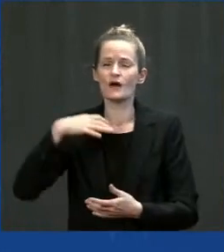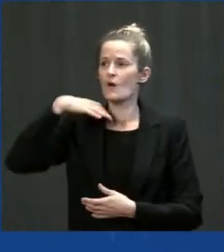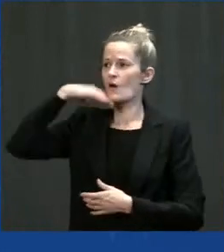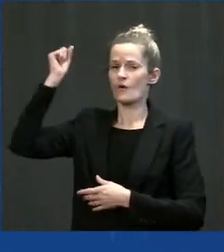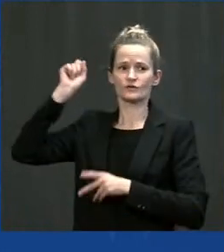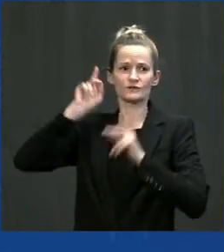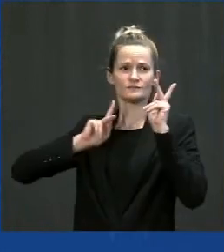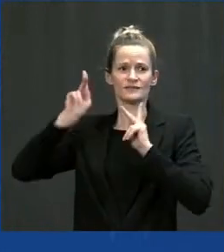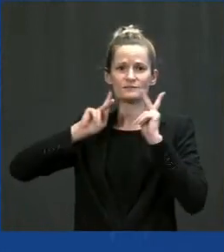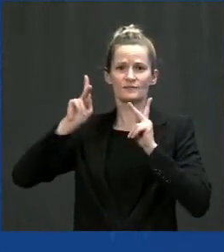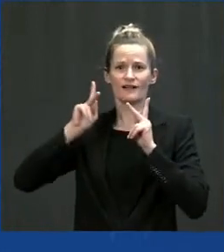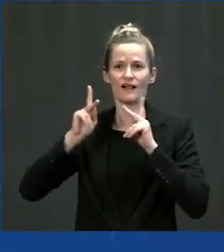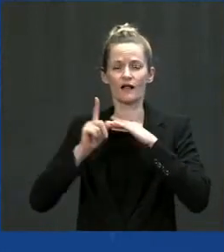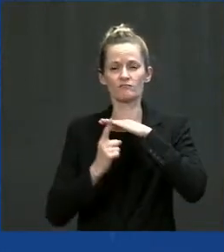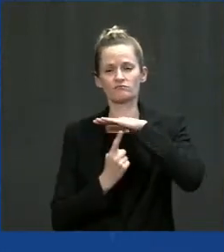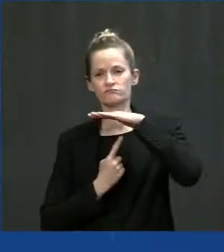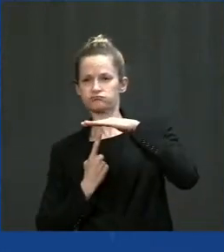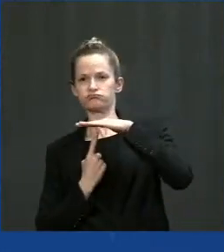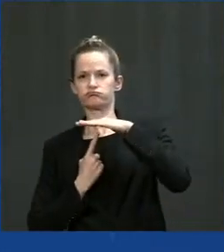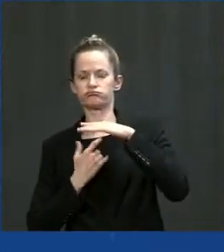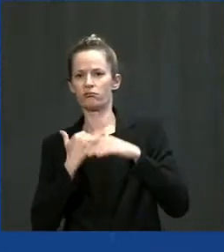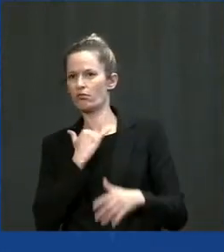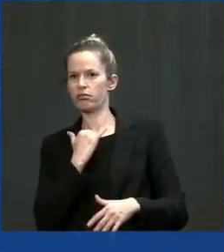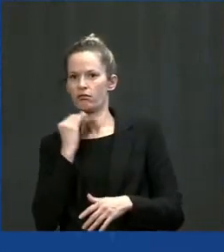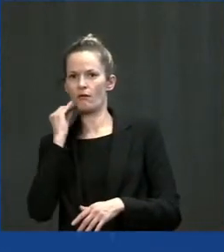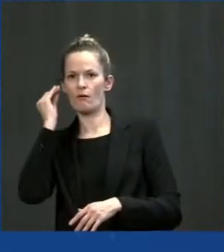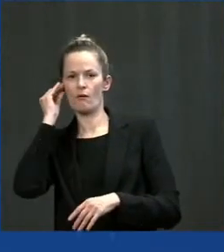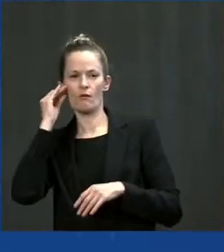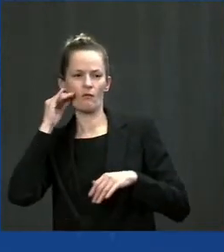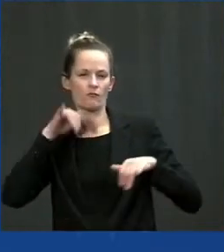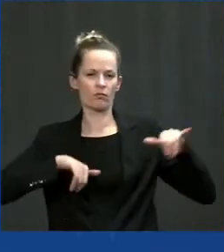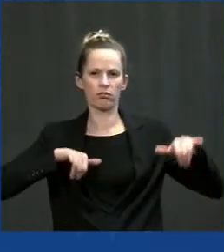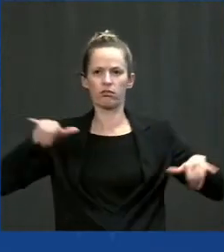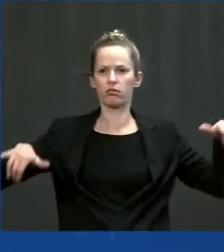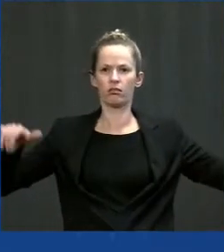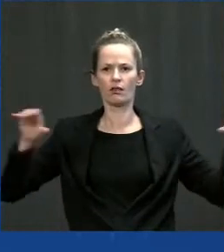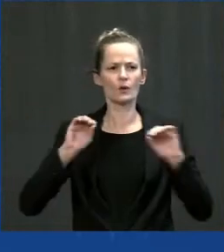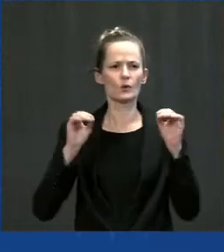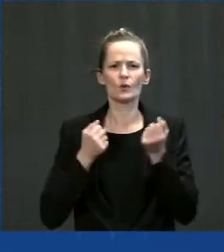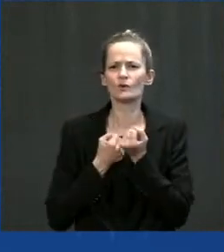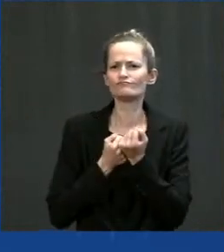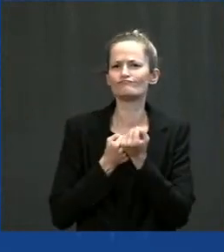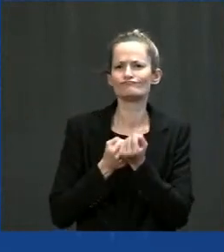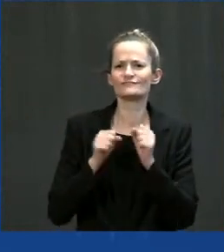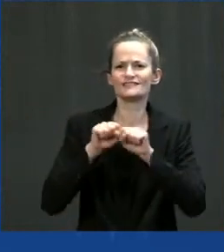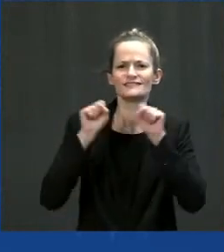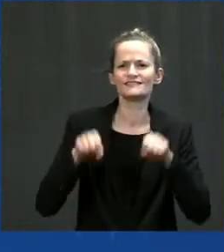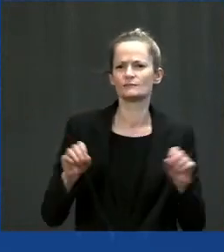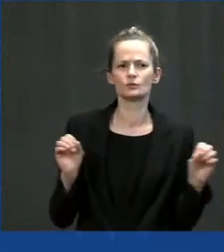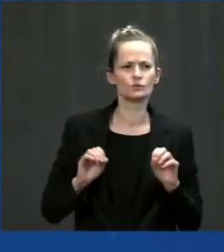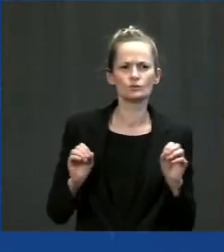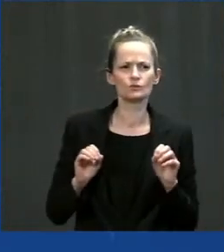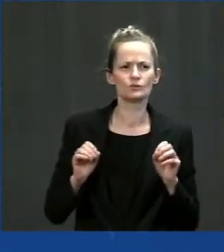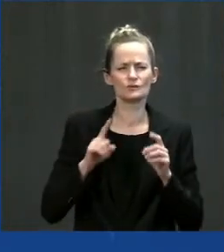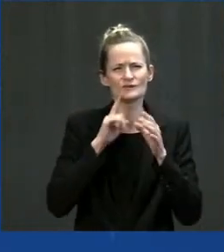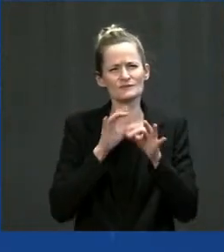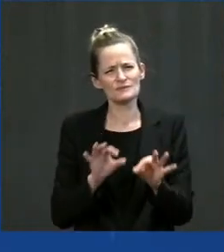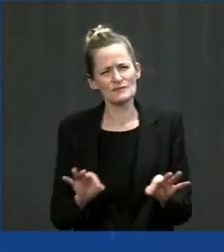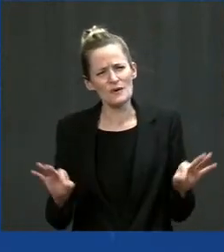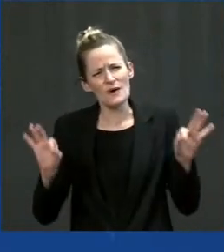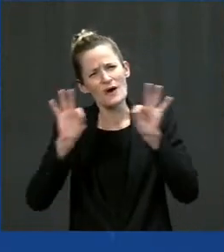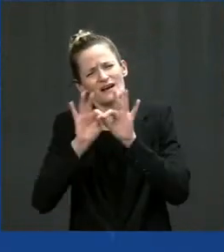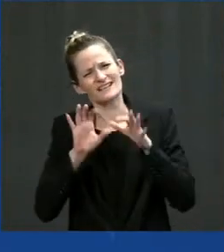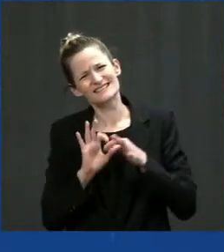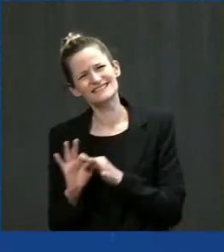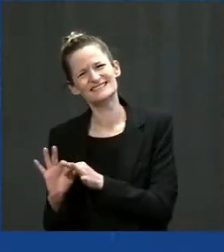distance from their fellow Cherokees. We know that it's more important than ever to stay connected. And what we found, we